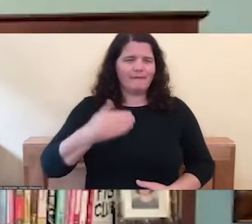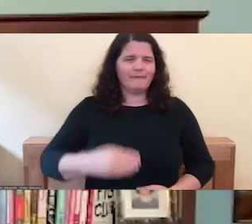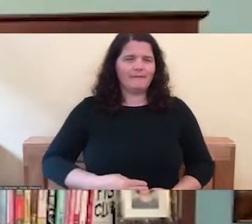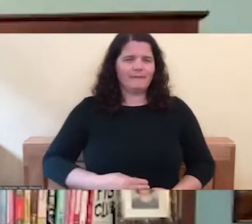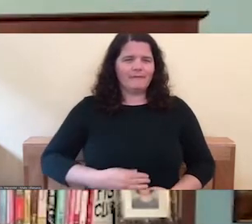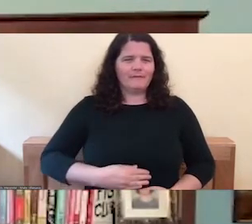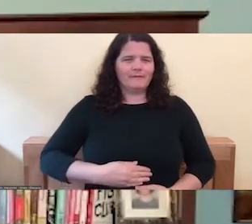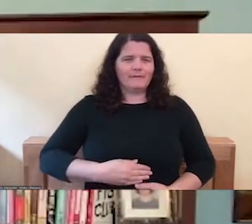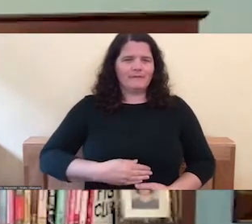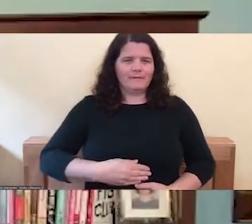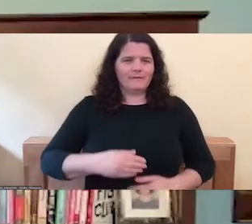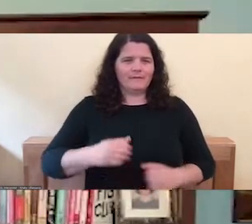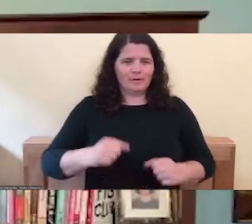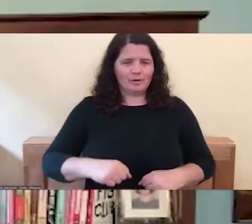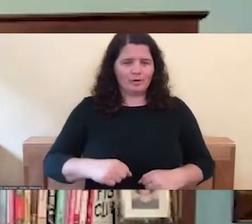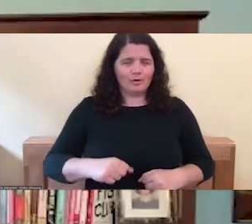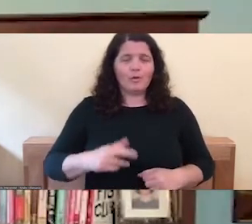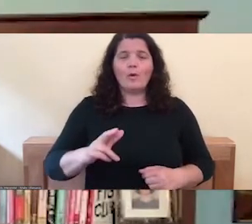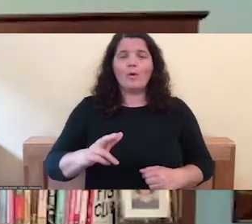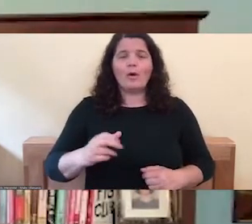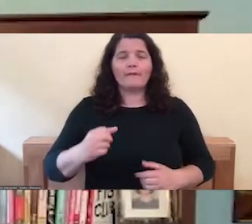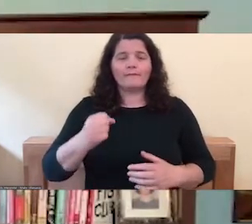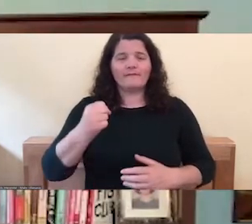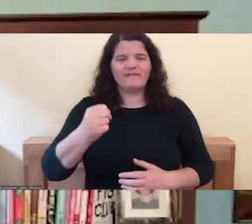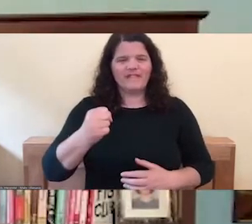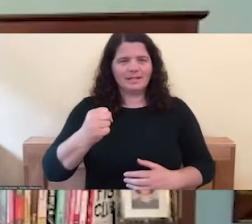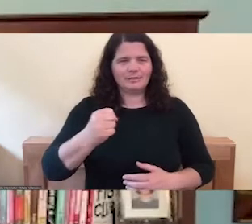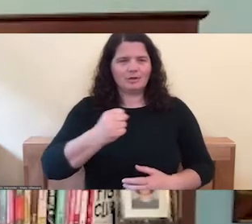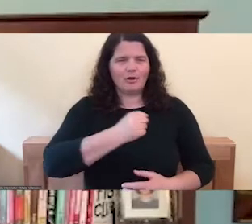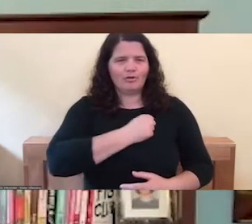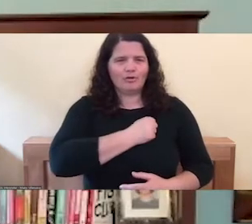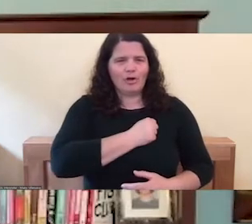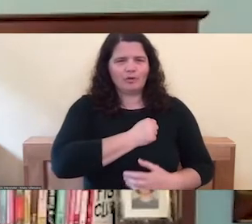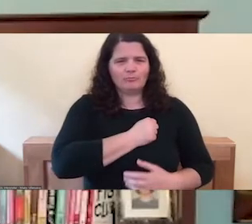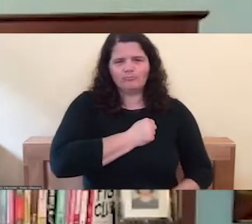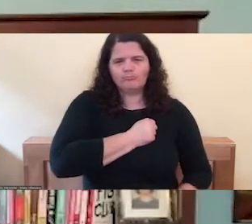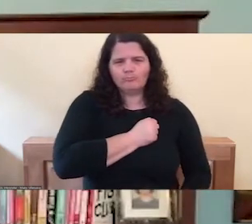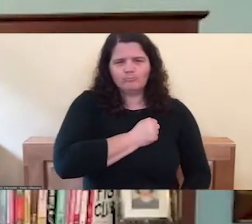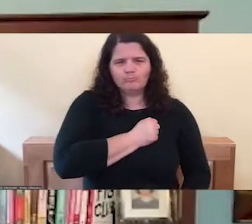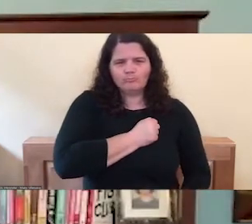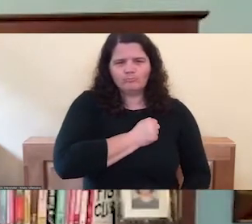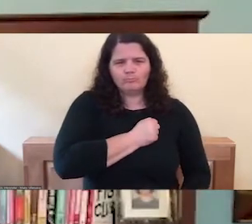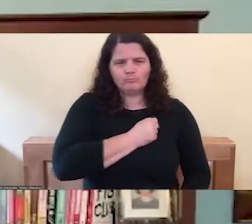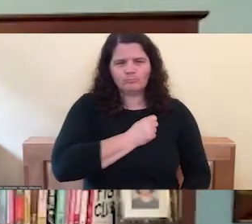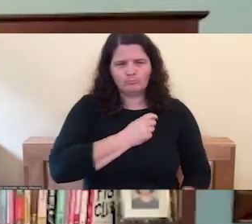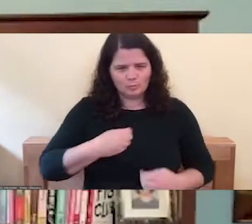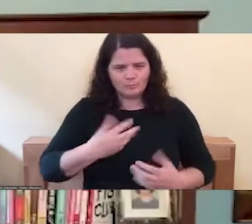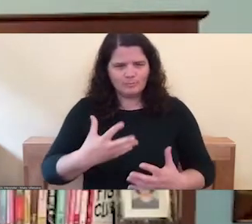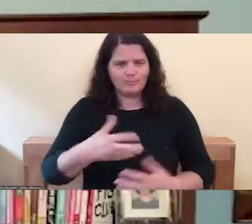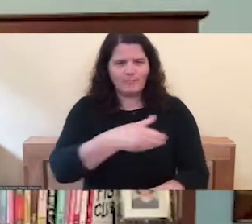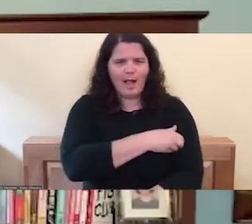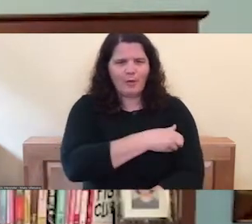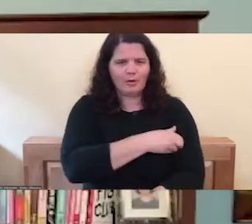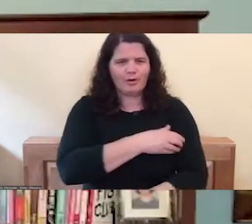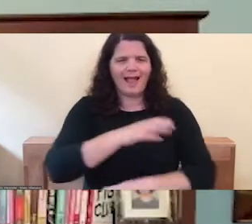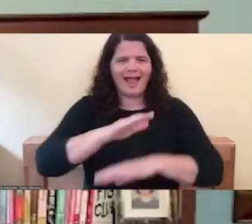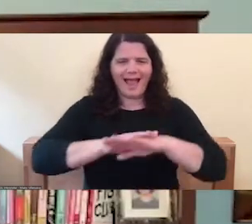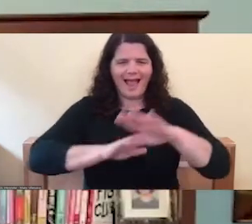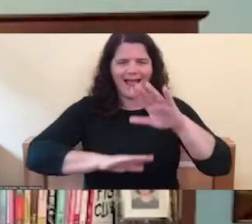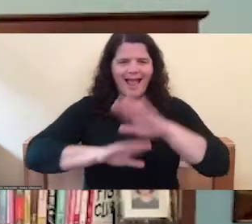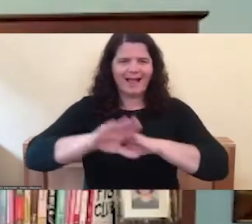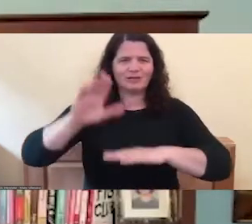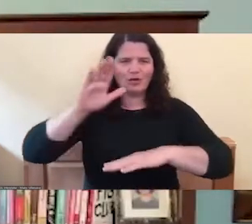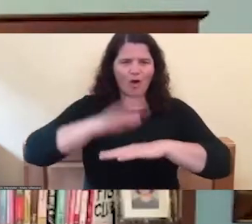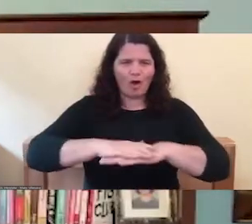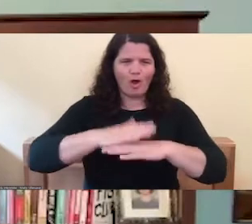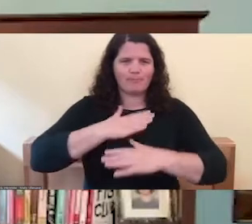Or else you can put like a fist on your heart. That feels more empowering. Put your hands on your body in some way